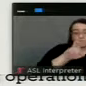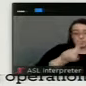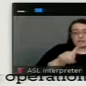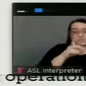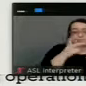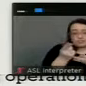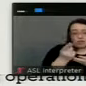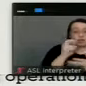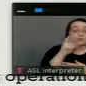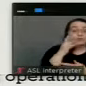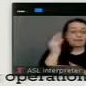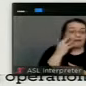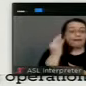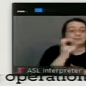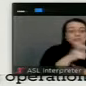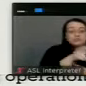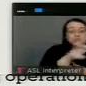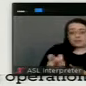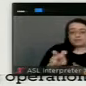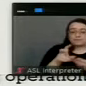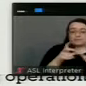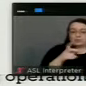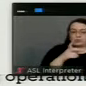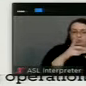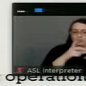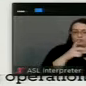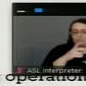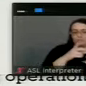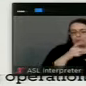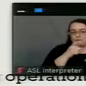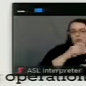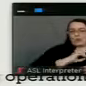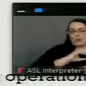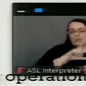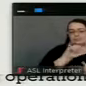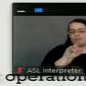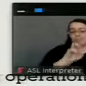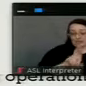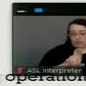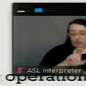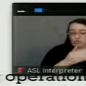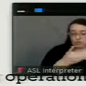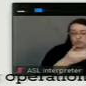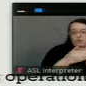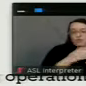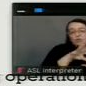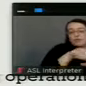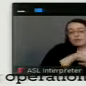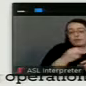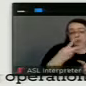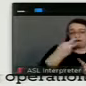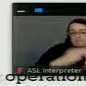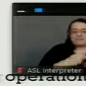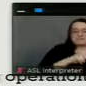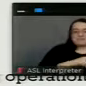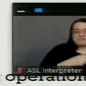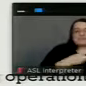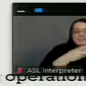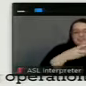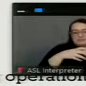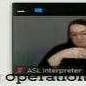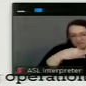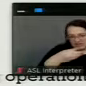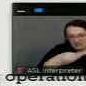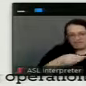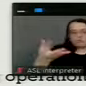and transfer possession of more than one litter or, or a part thereof in a 12 month period. I do know